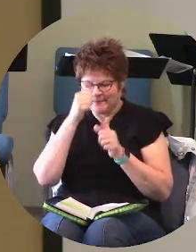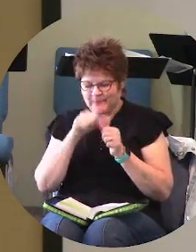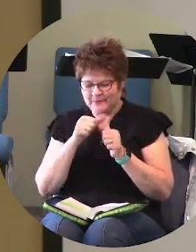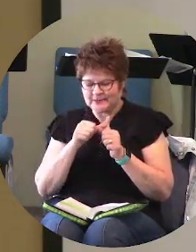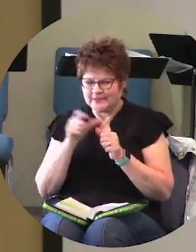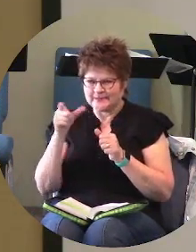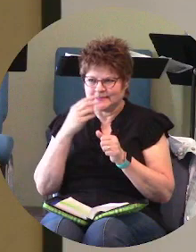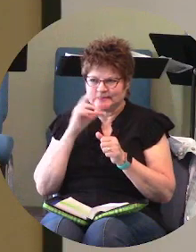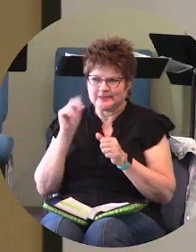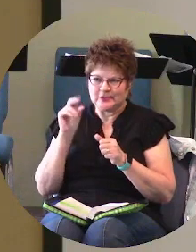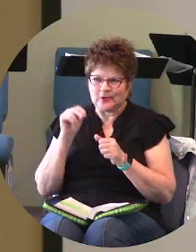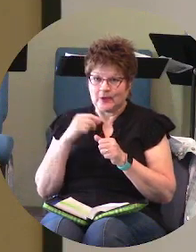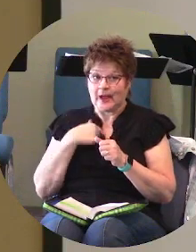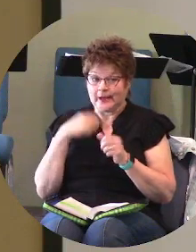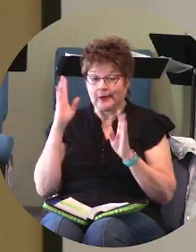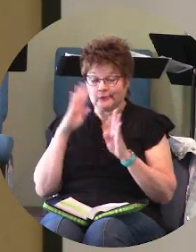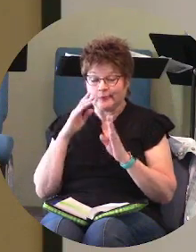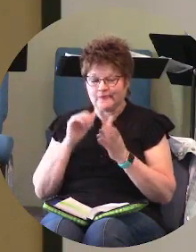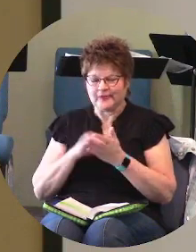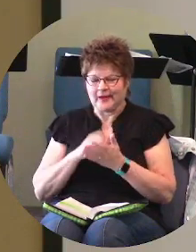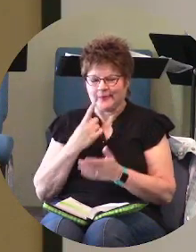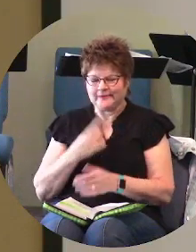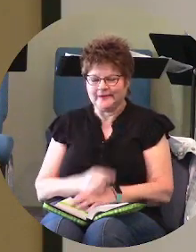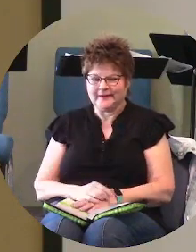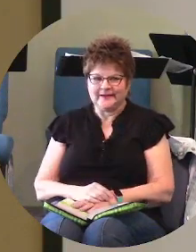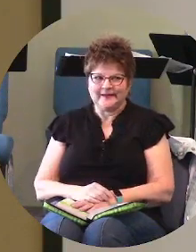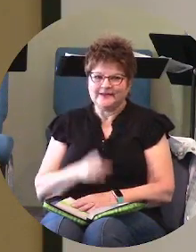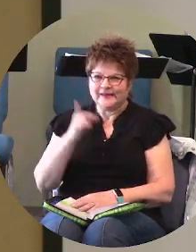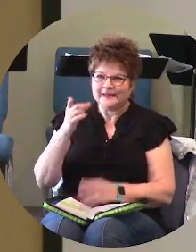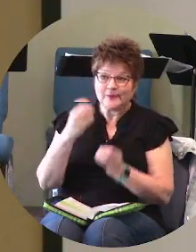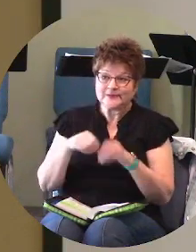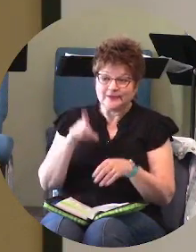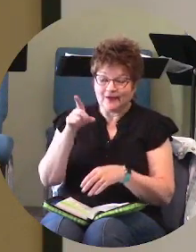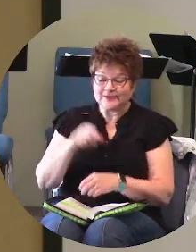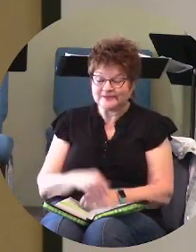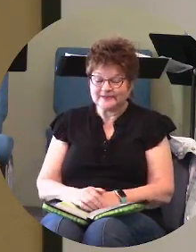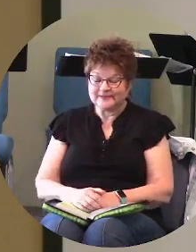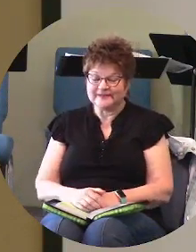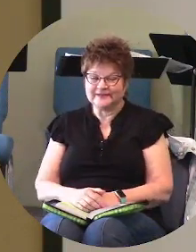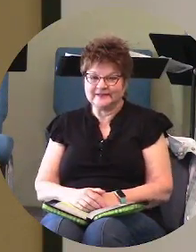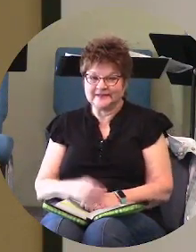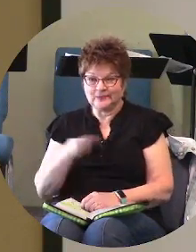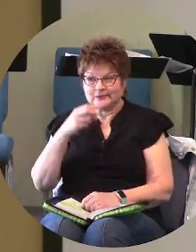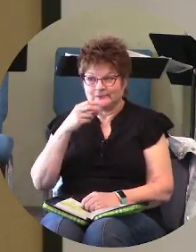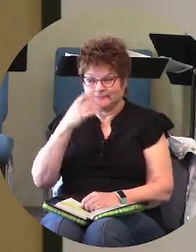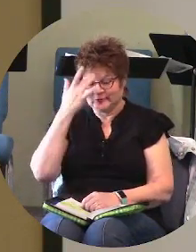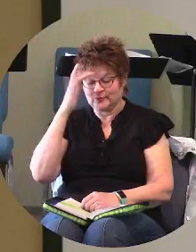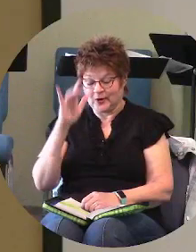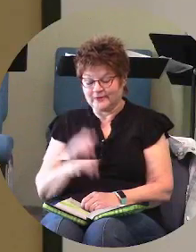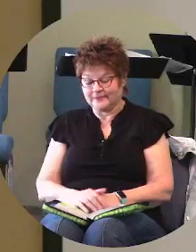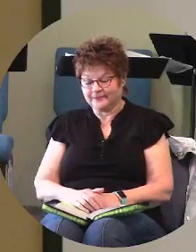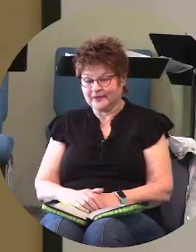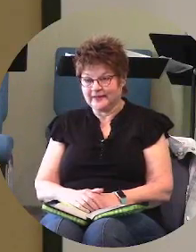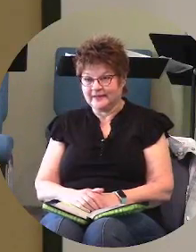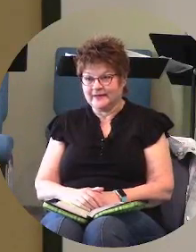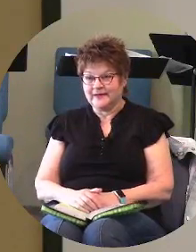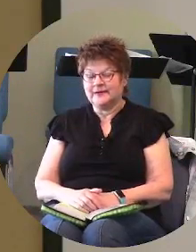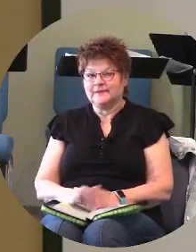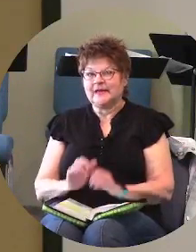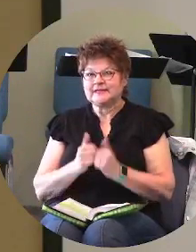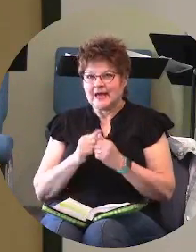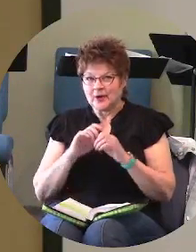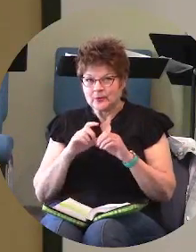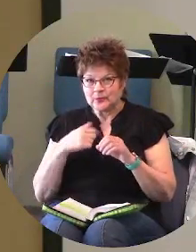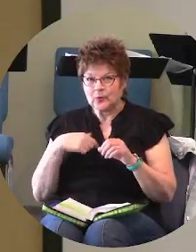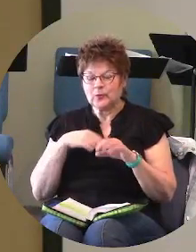see i got in trouble for that one he didn't he wasn't lost he was smart but you know that's that's kind of how we how we do